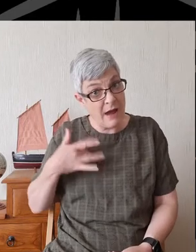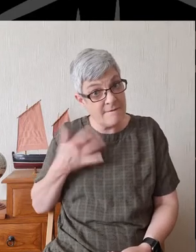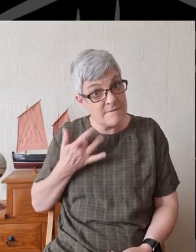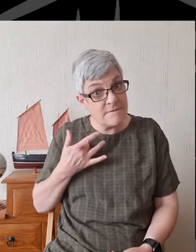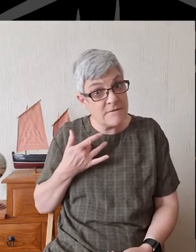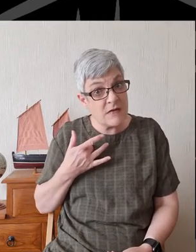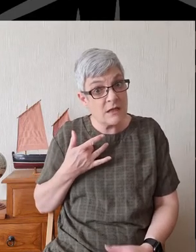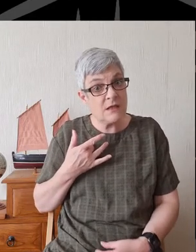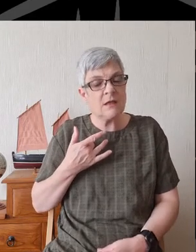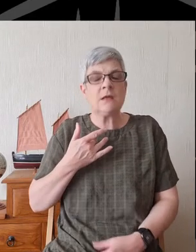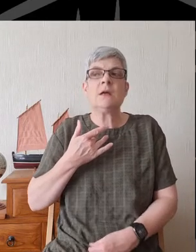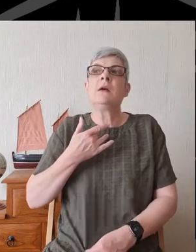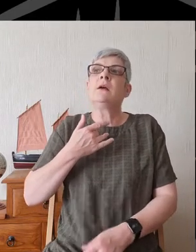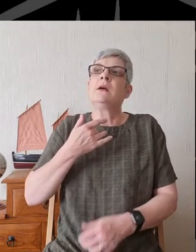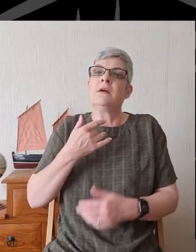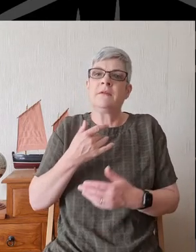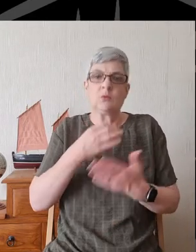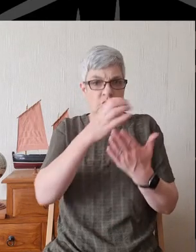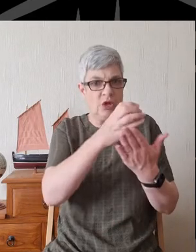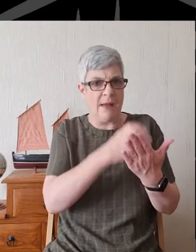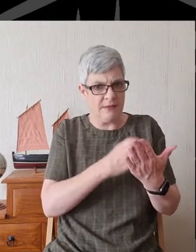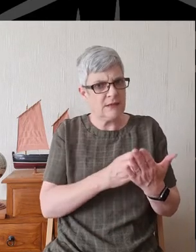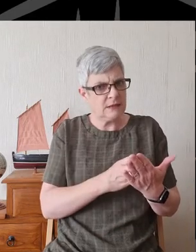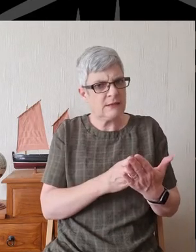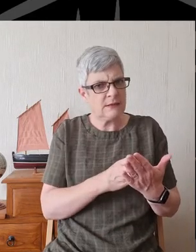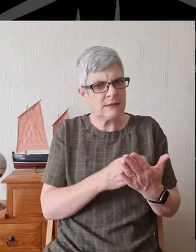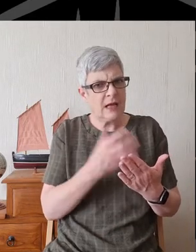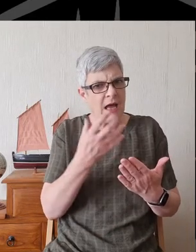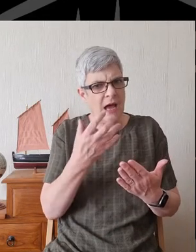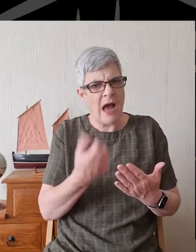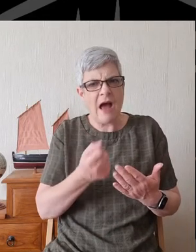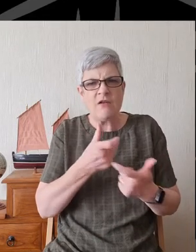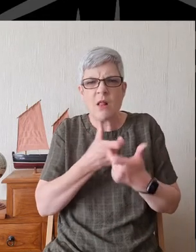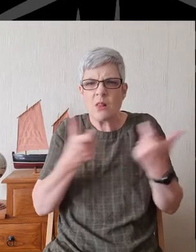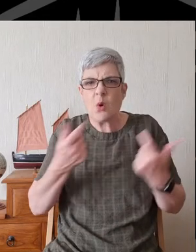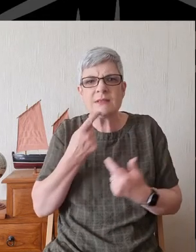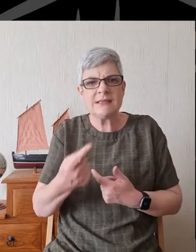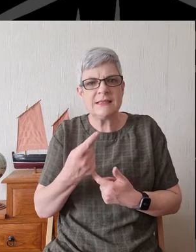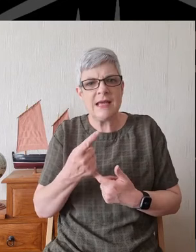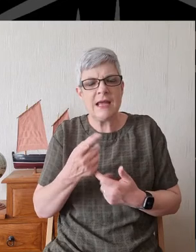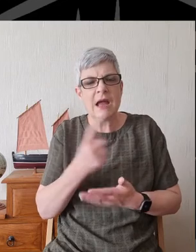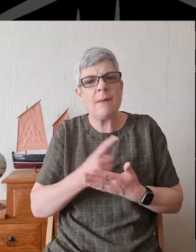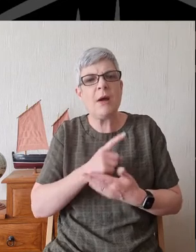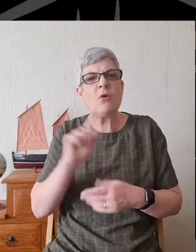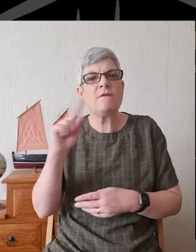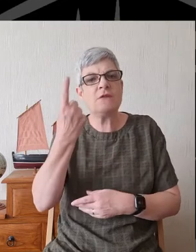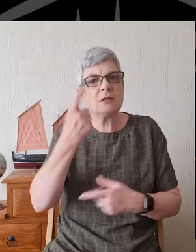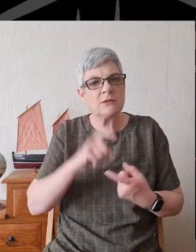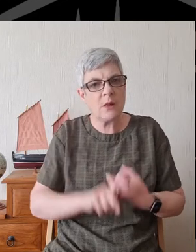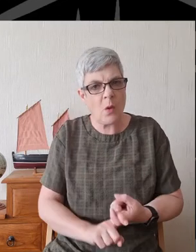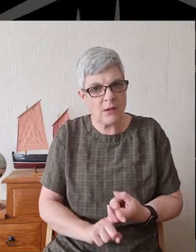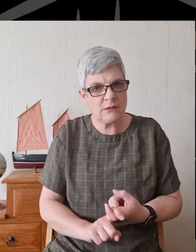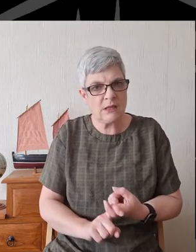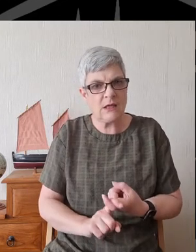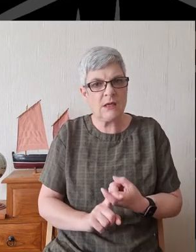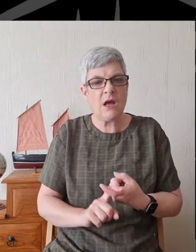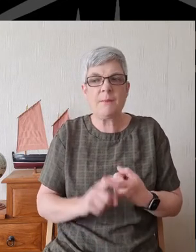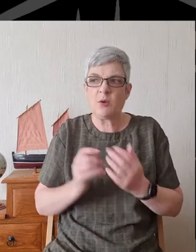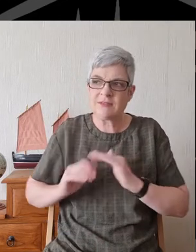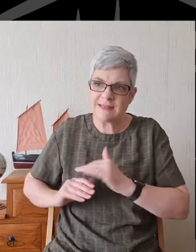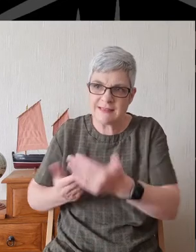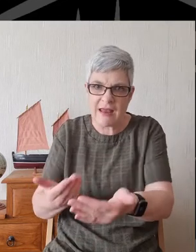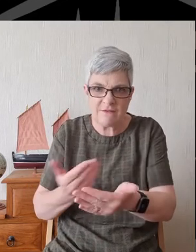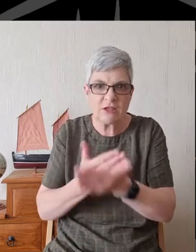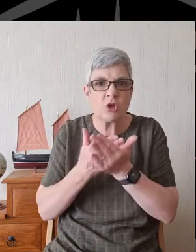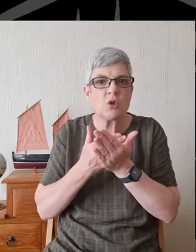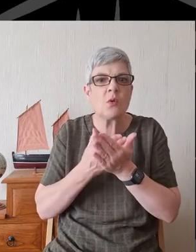Those chapters have a lot to say about first loyalty, about exclusive service, about cutting